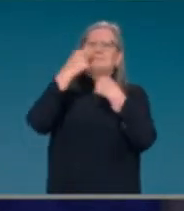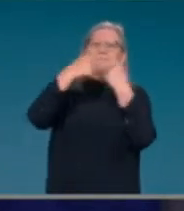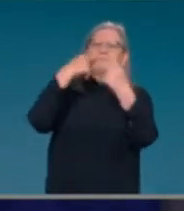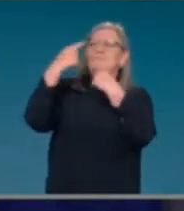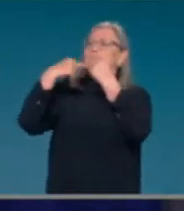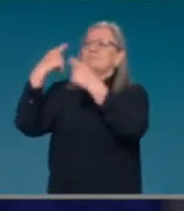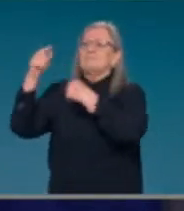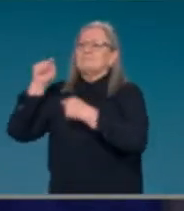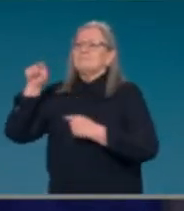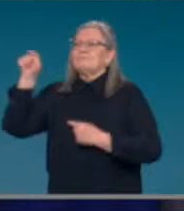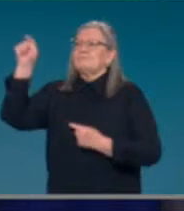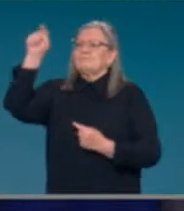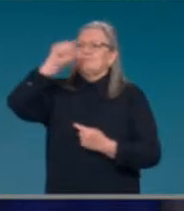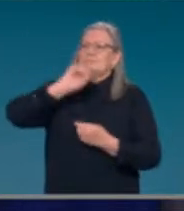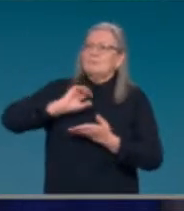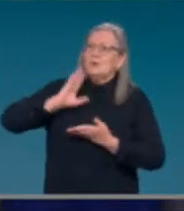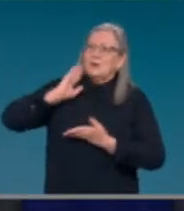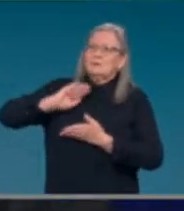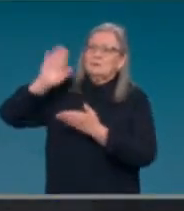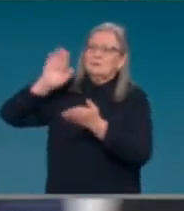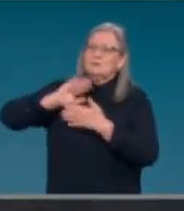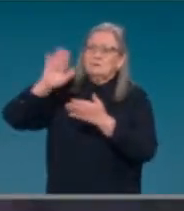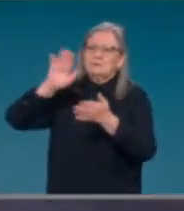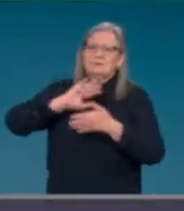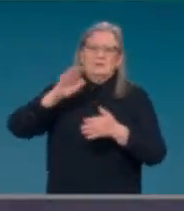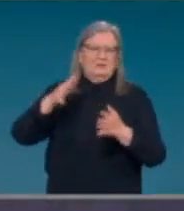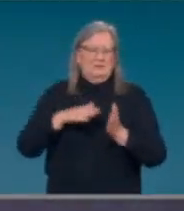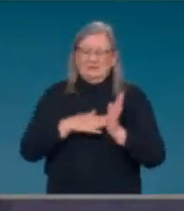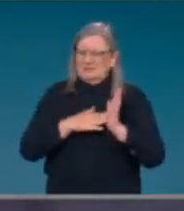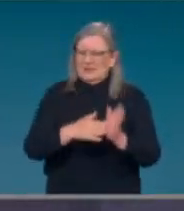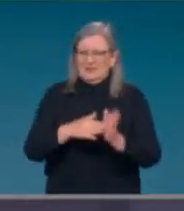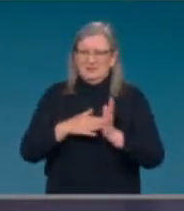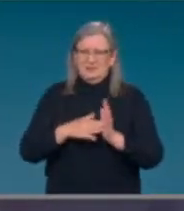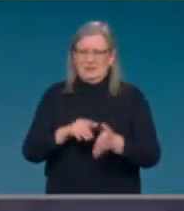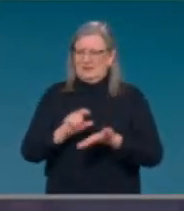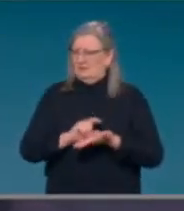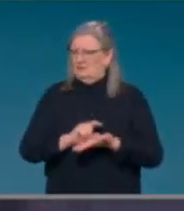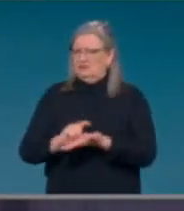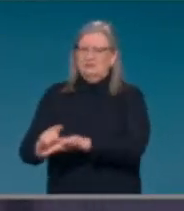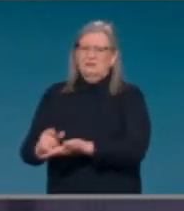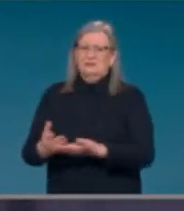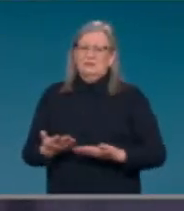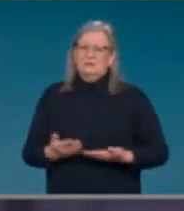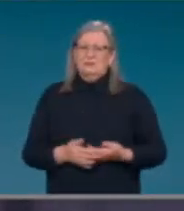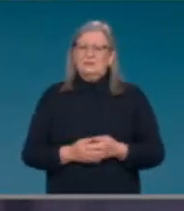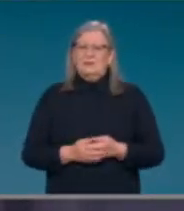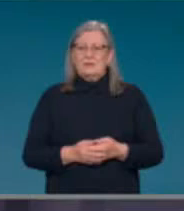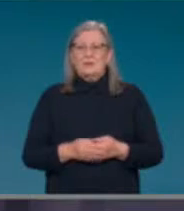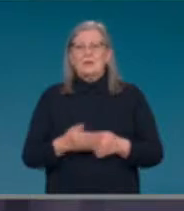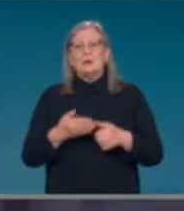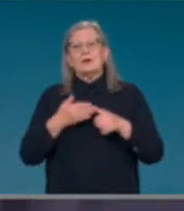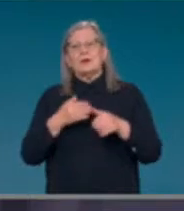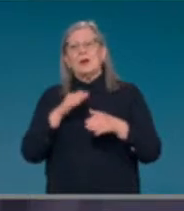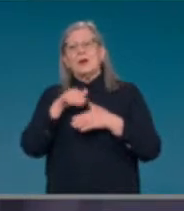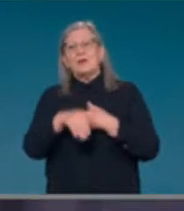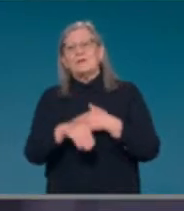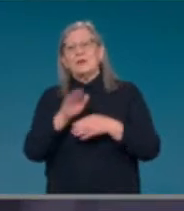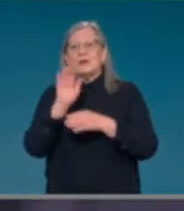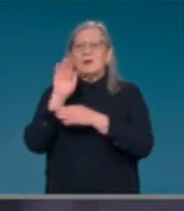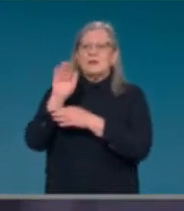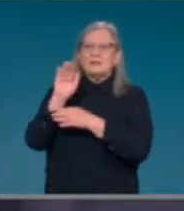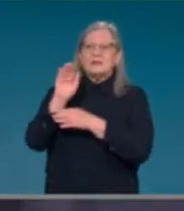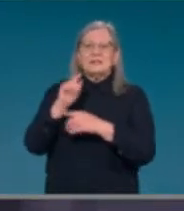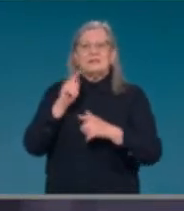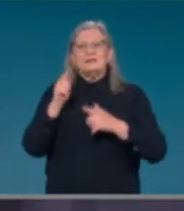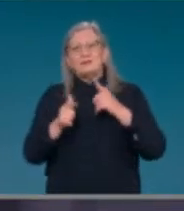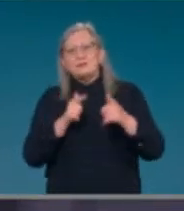providing in the region. So just, uh, in terms of international travel and boosters, again, uh, at this point in